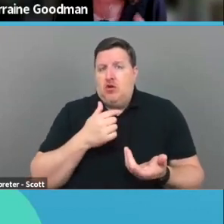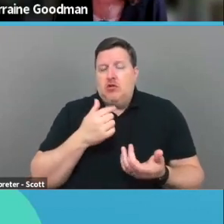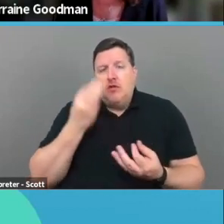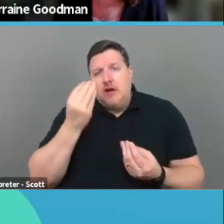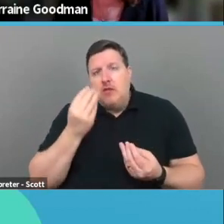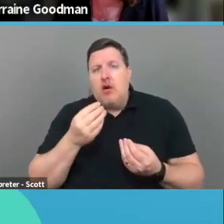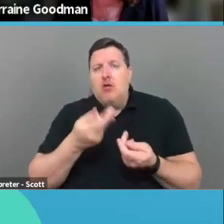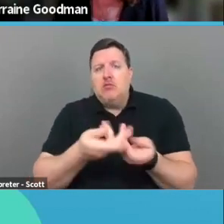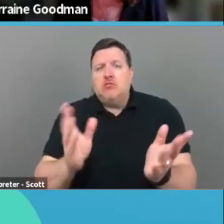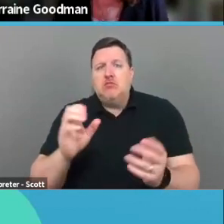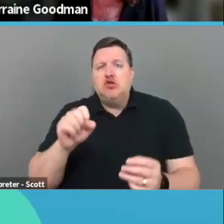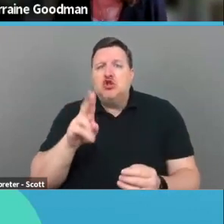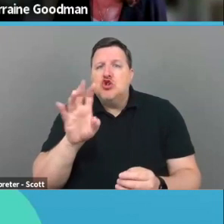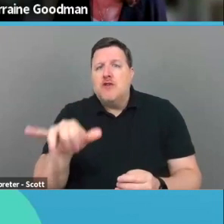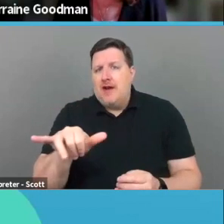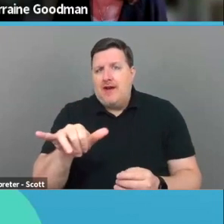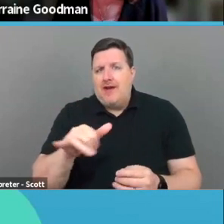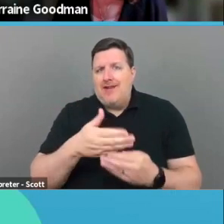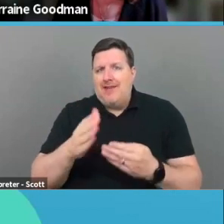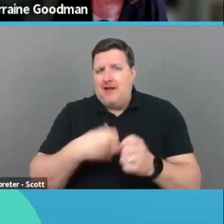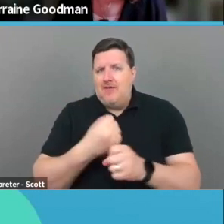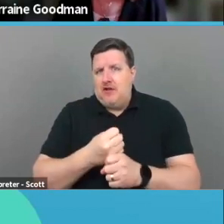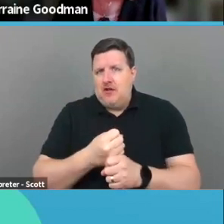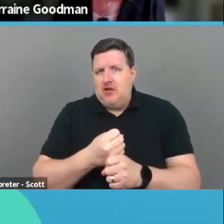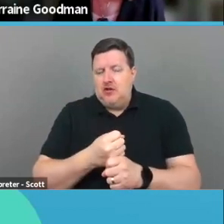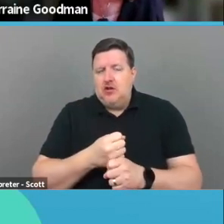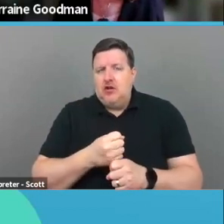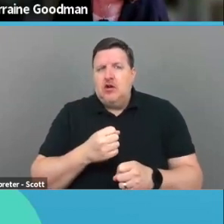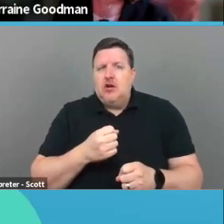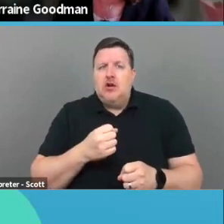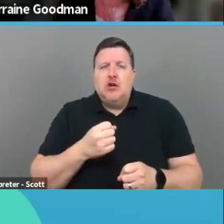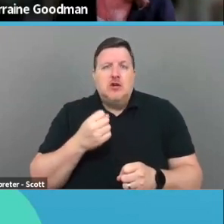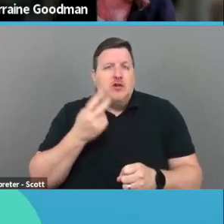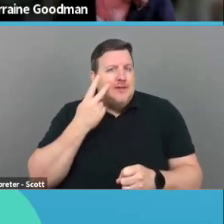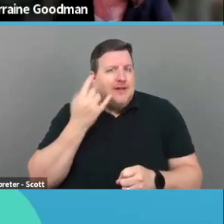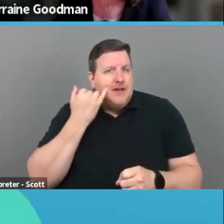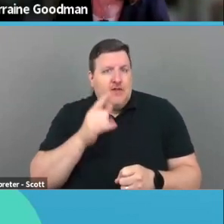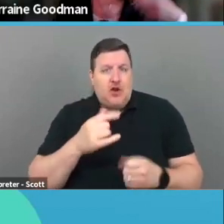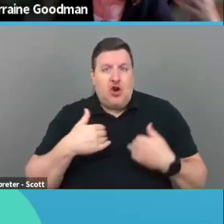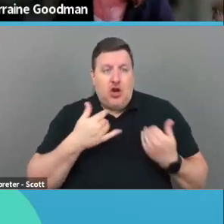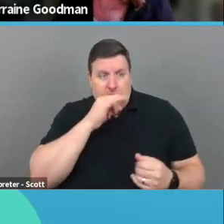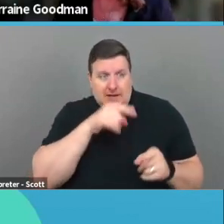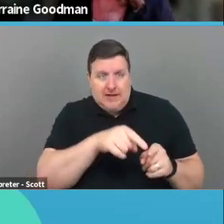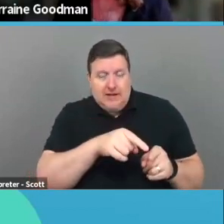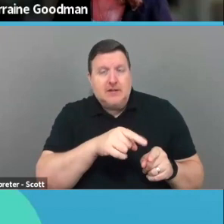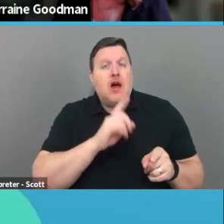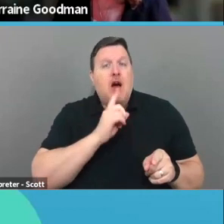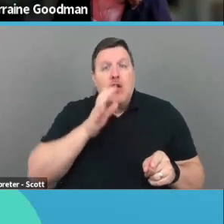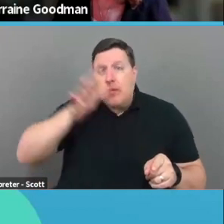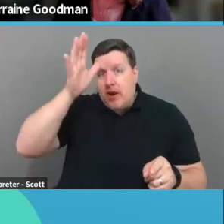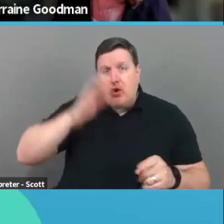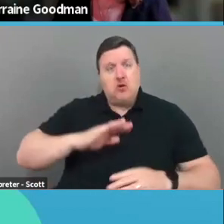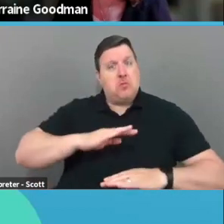at the end of each year, which we haven't done in years to see, uh, for the younger kids with their parents, are the parents happy